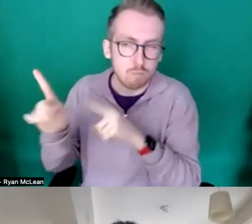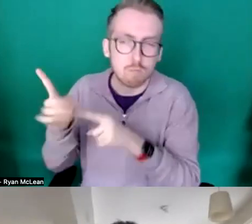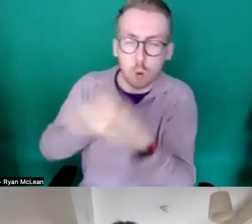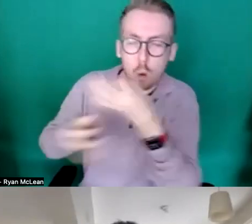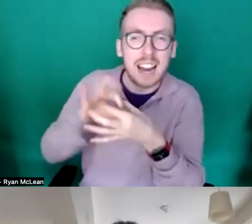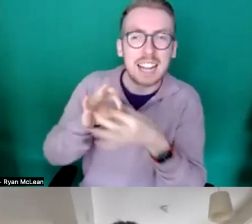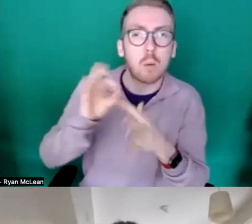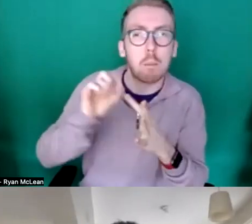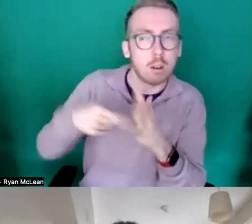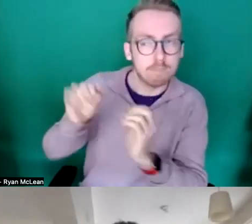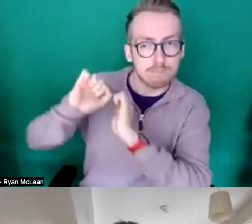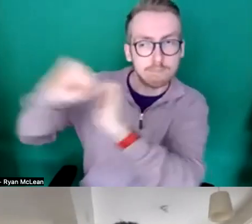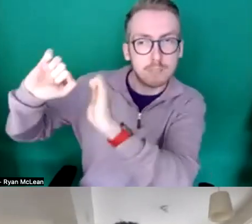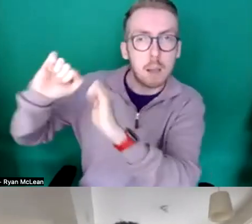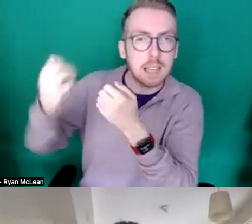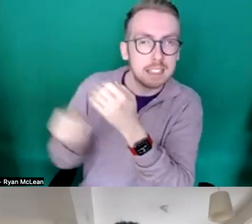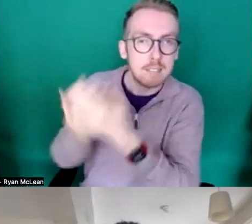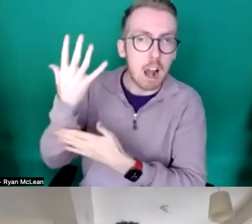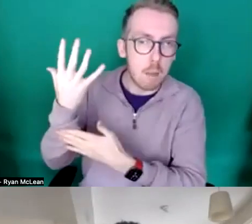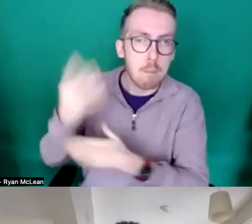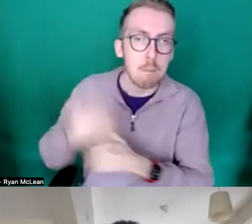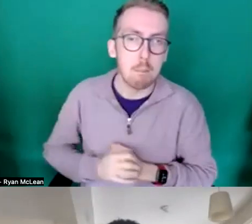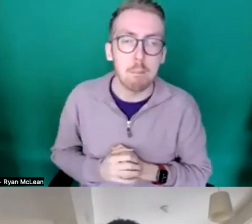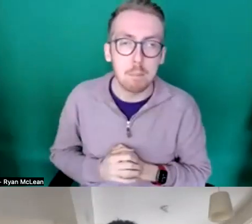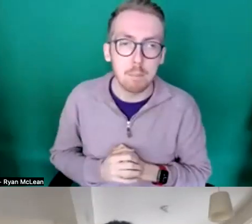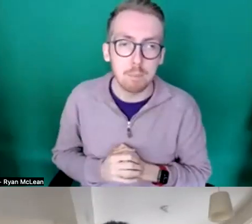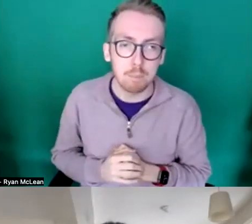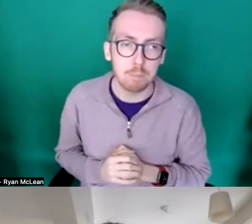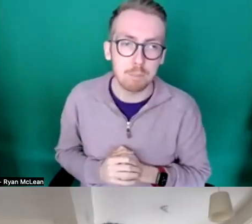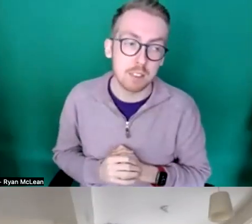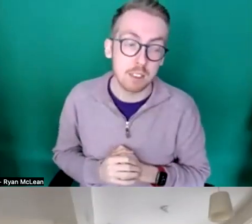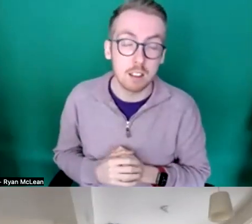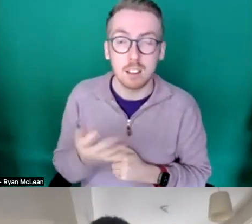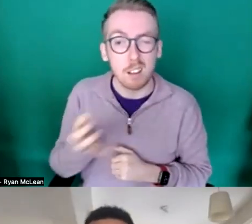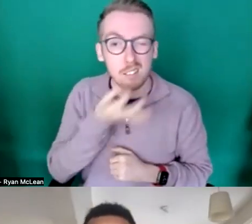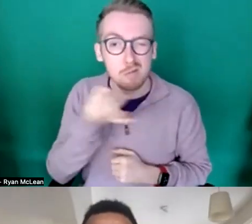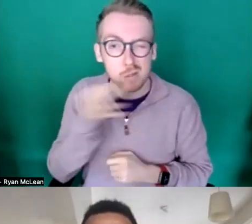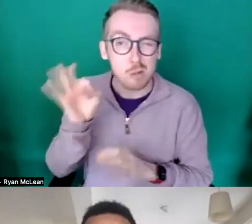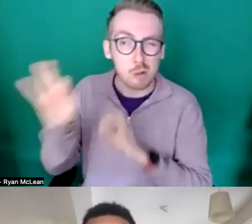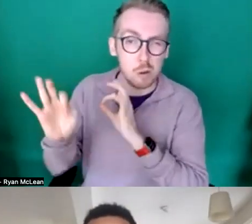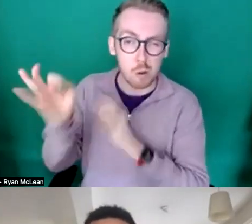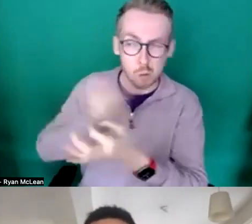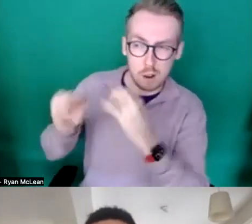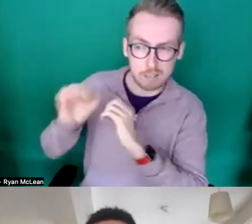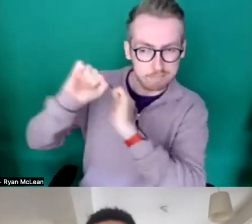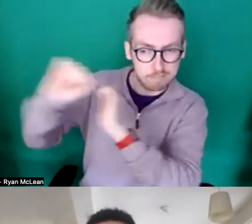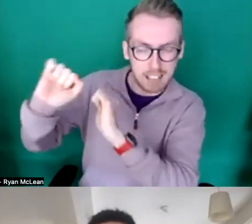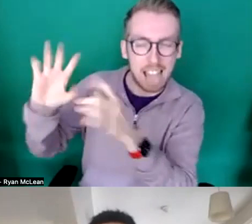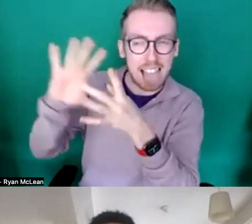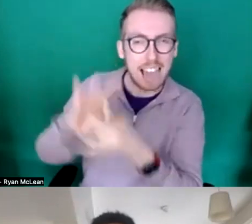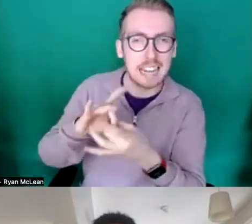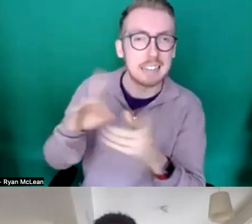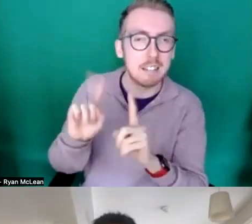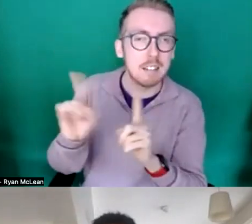project that they're developing um and and there's a few kind of questions around that um